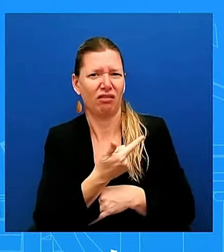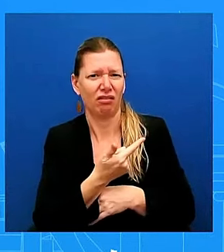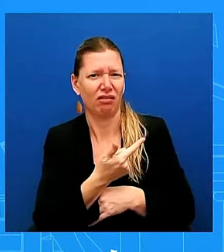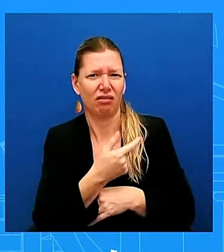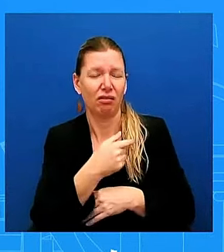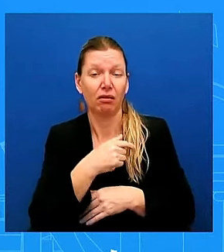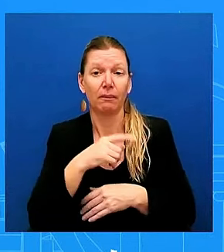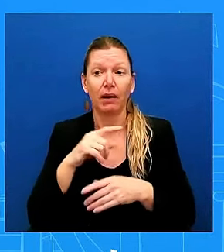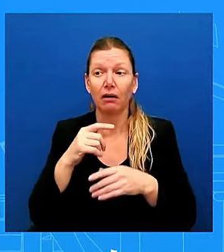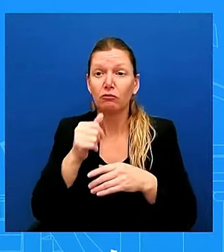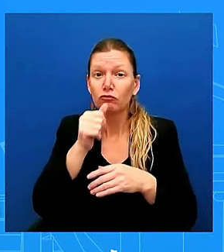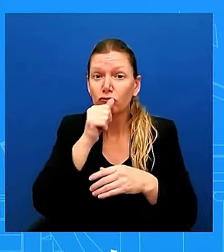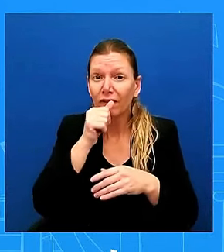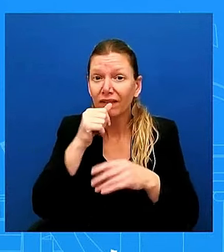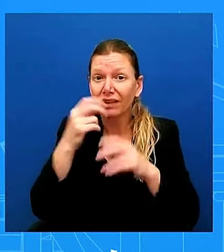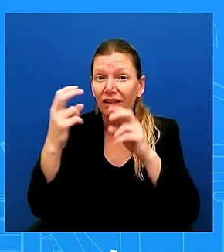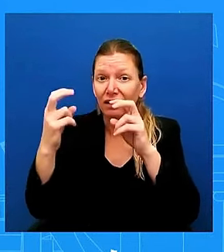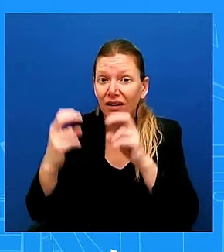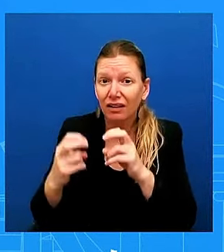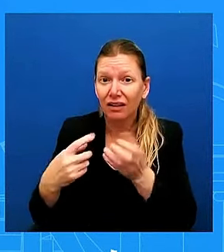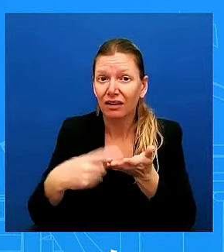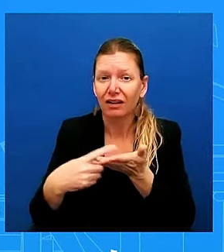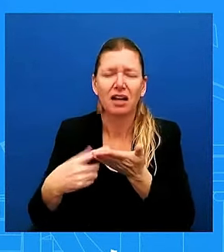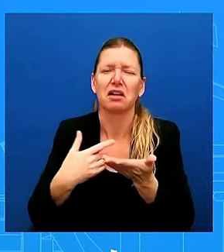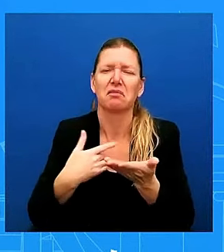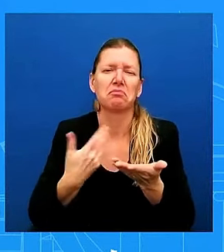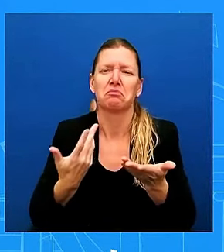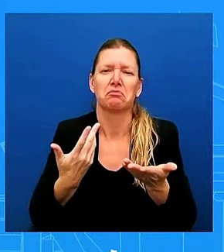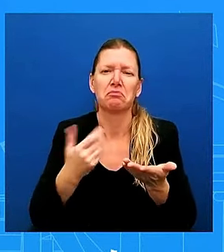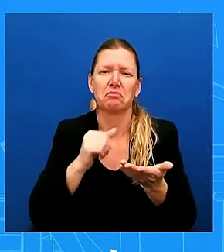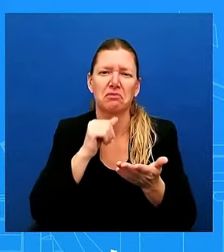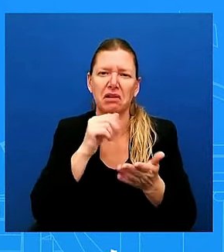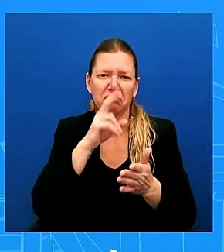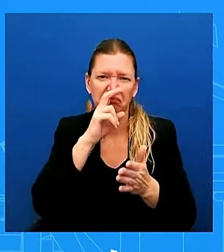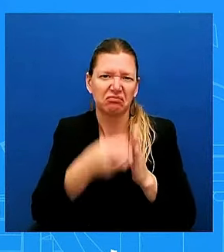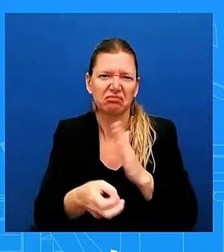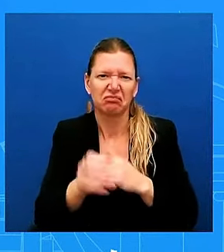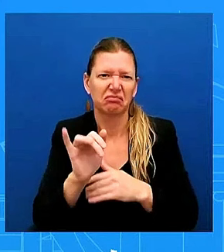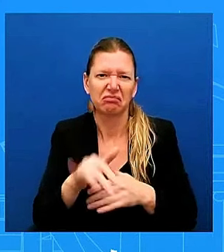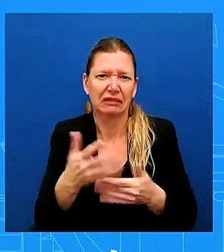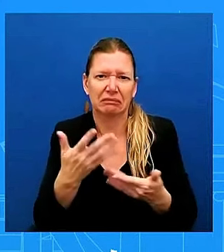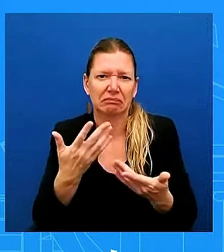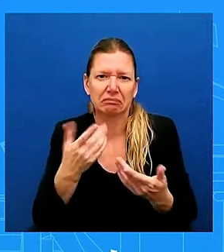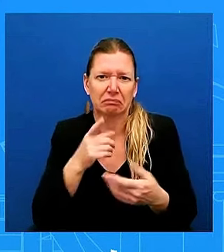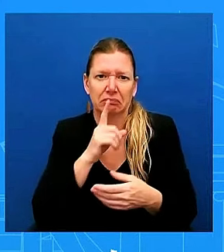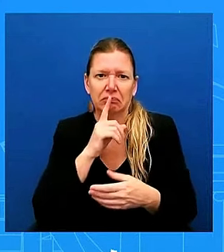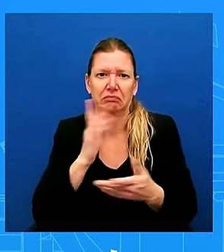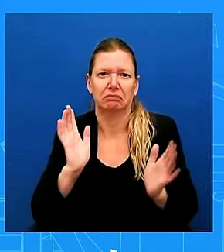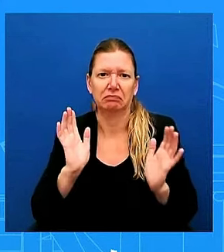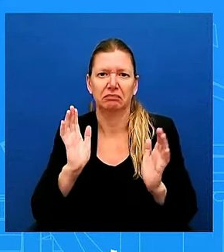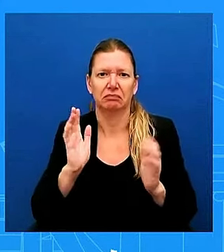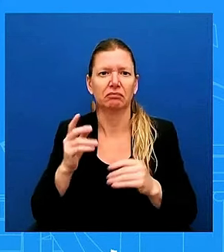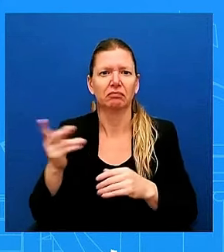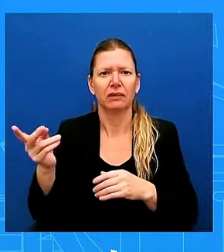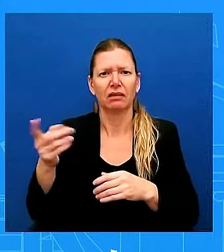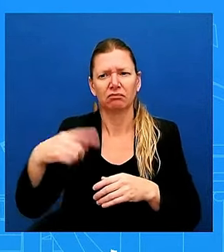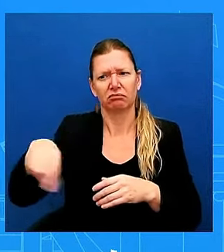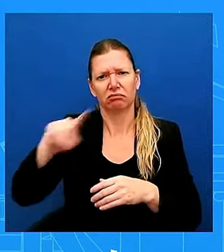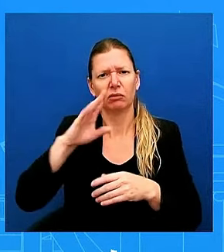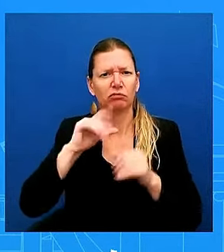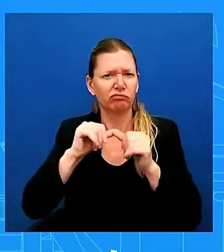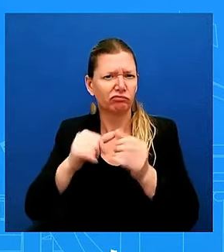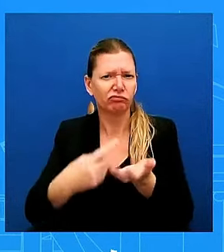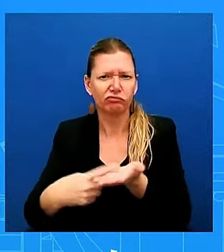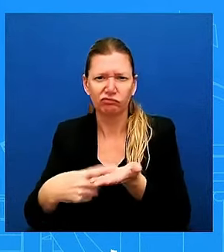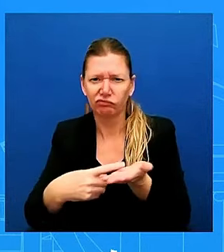continue to speak to congressional leadership and members about getting that extra funding. It is important. They need to act. They need to act.